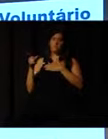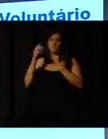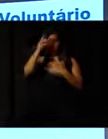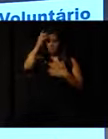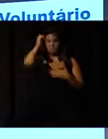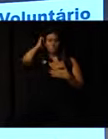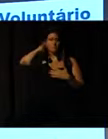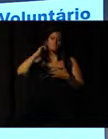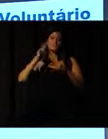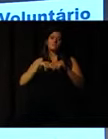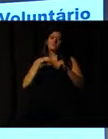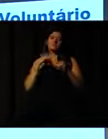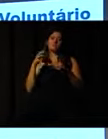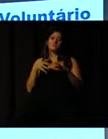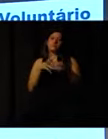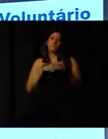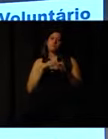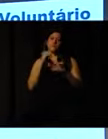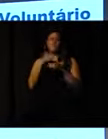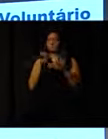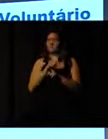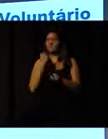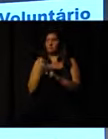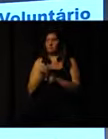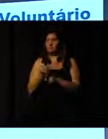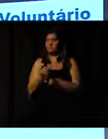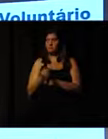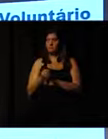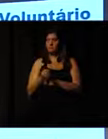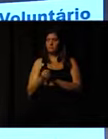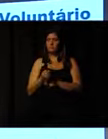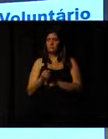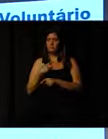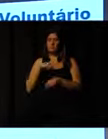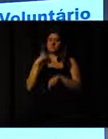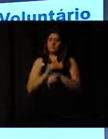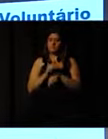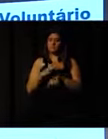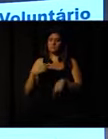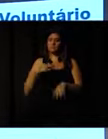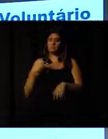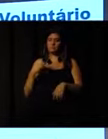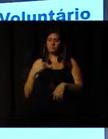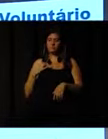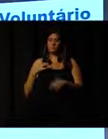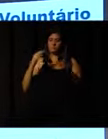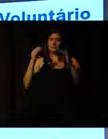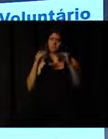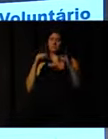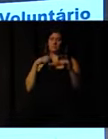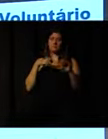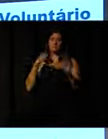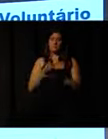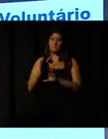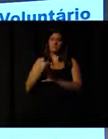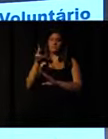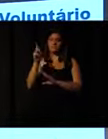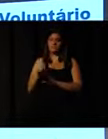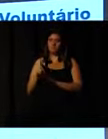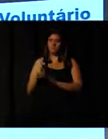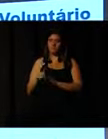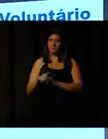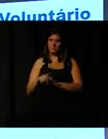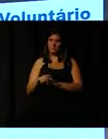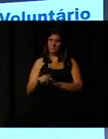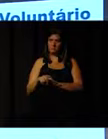that attend us in social voluntary work. We reach the